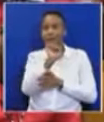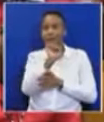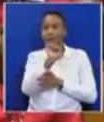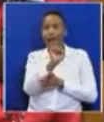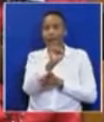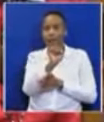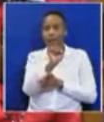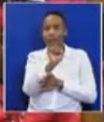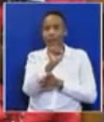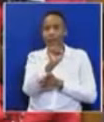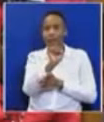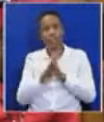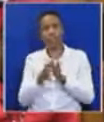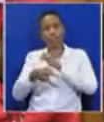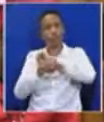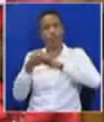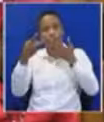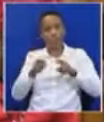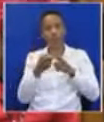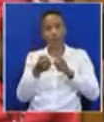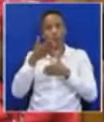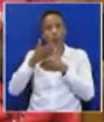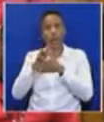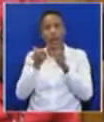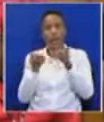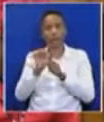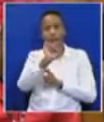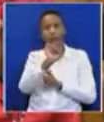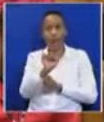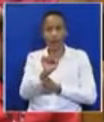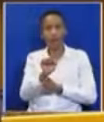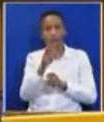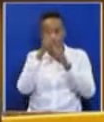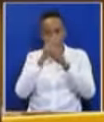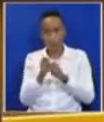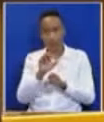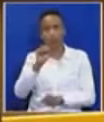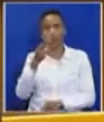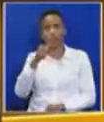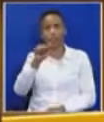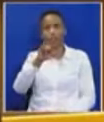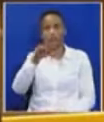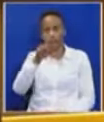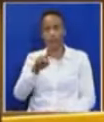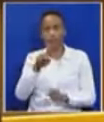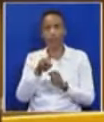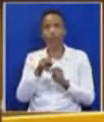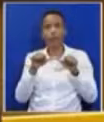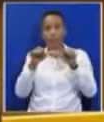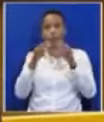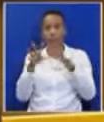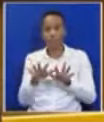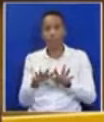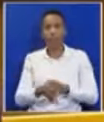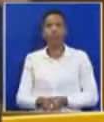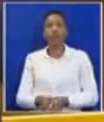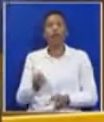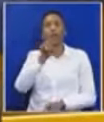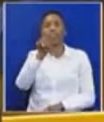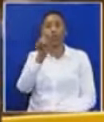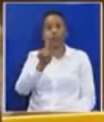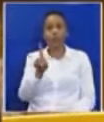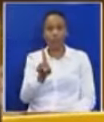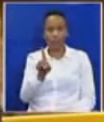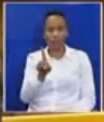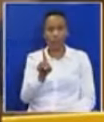from your workers, Chief. Honorable your seat. Honorable Sheikh Imam, will you continue, please? Thank you, House Chair. The question is, why is there